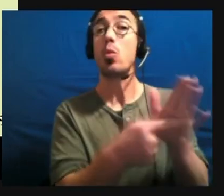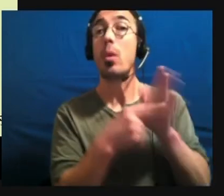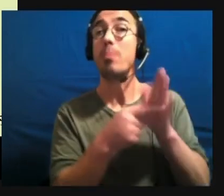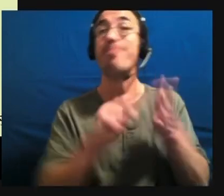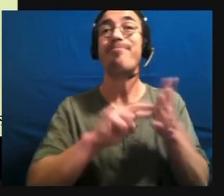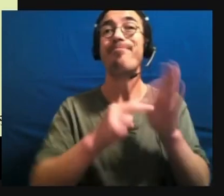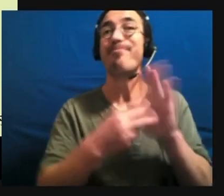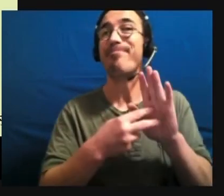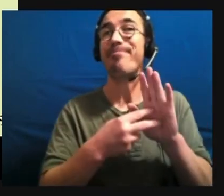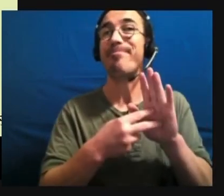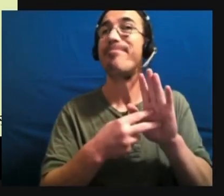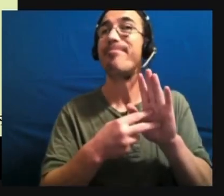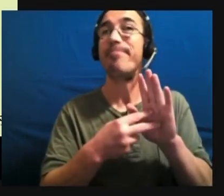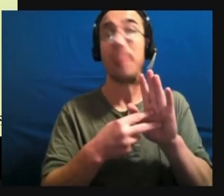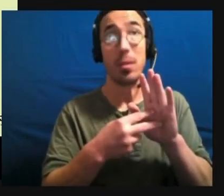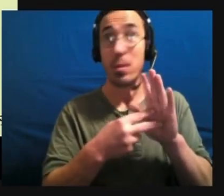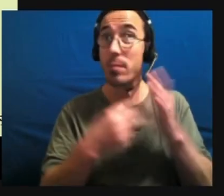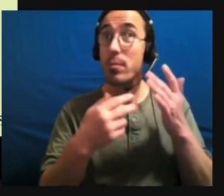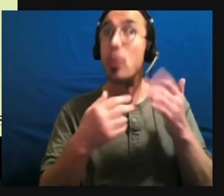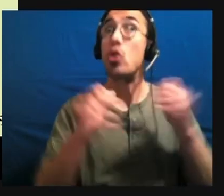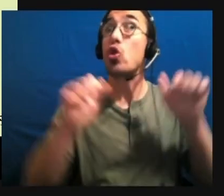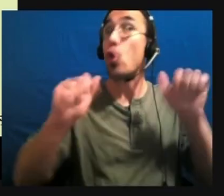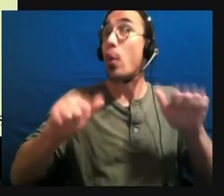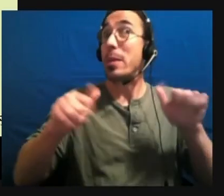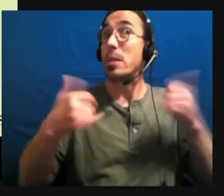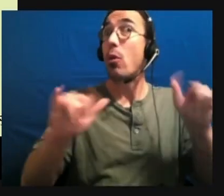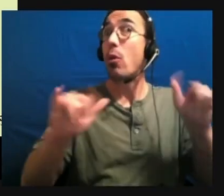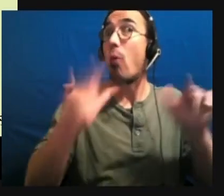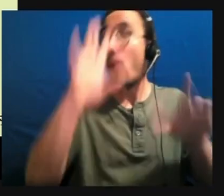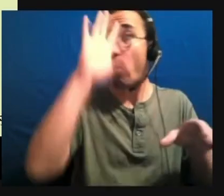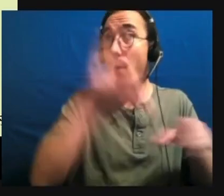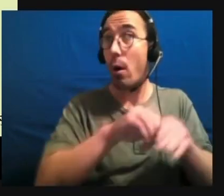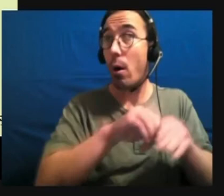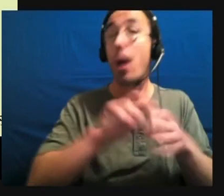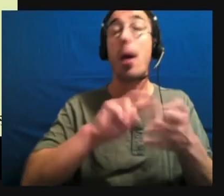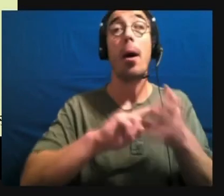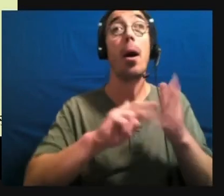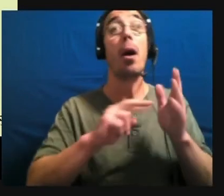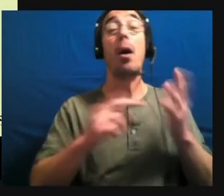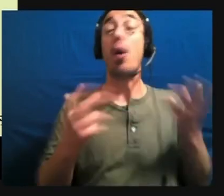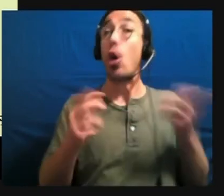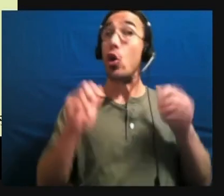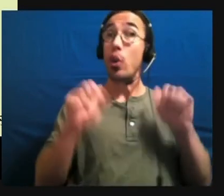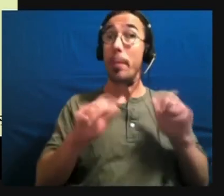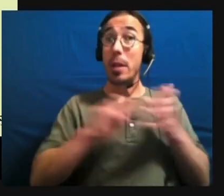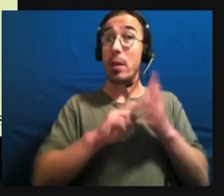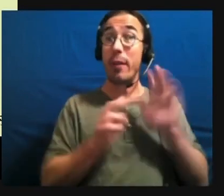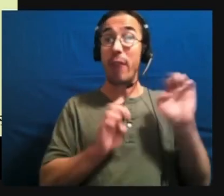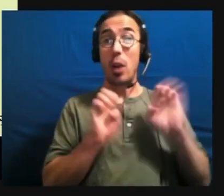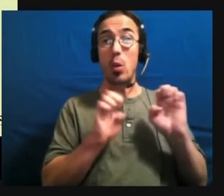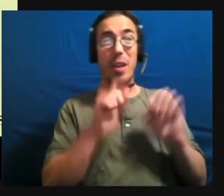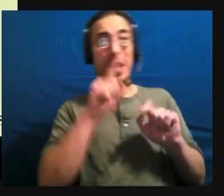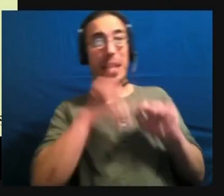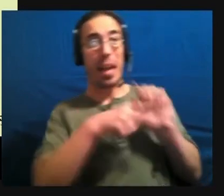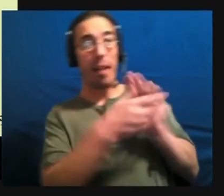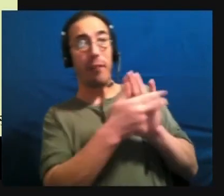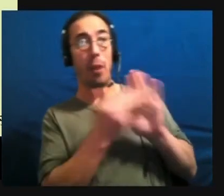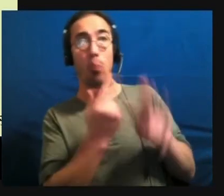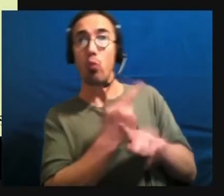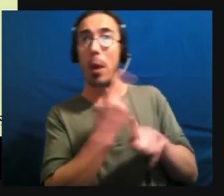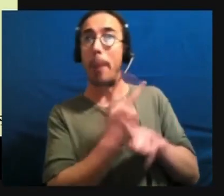autistic. It might mean that the diagnostician can't identify you accurately because of their level of competency.